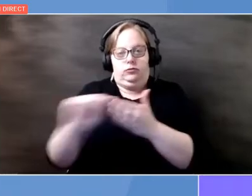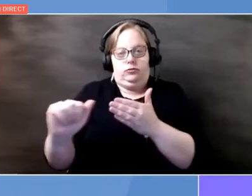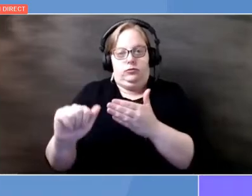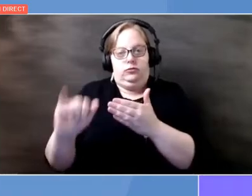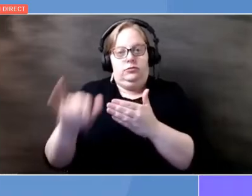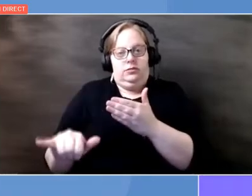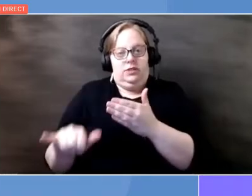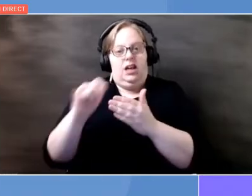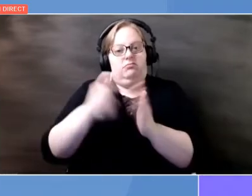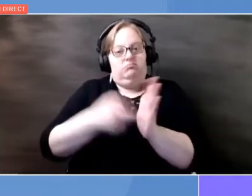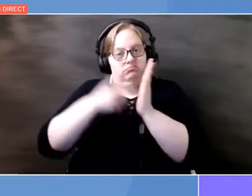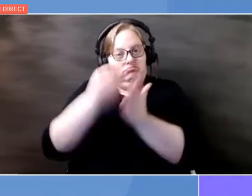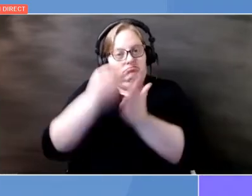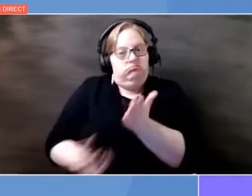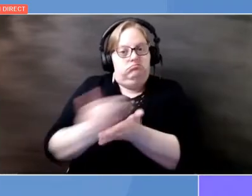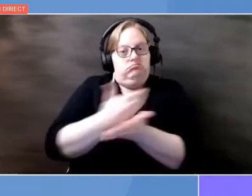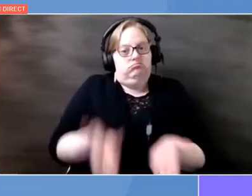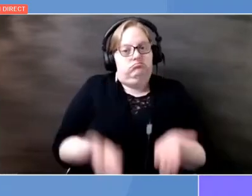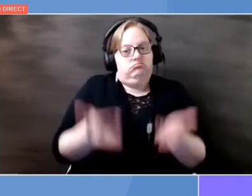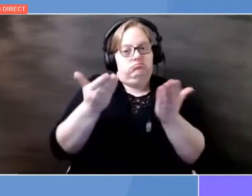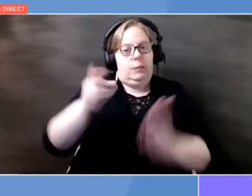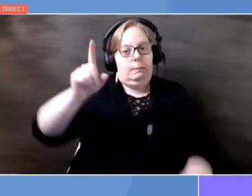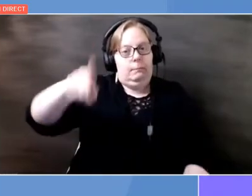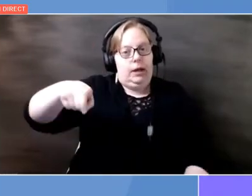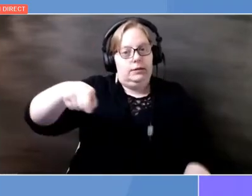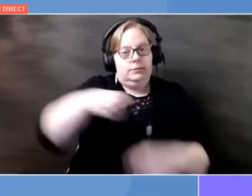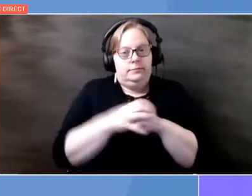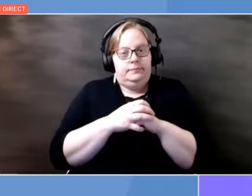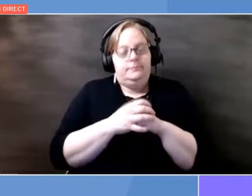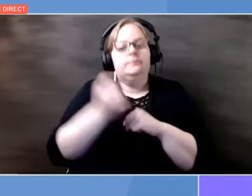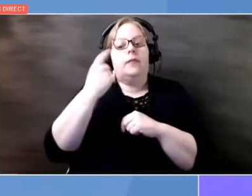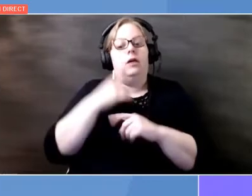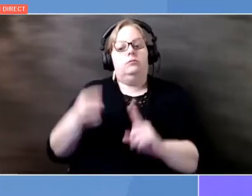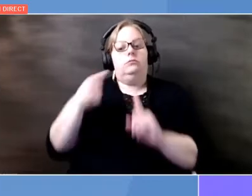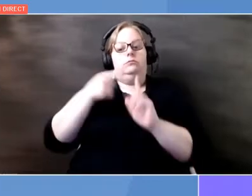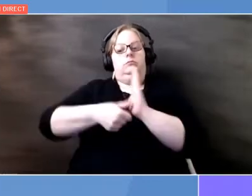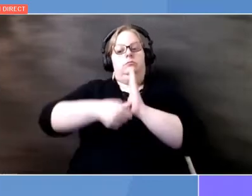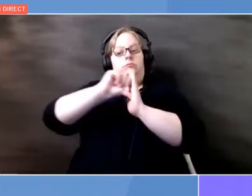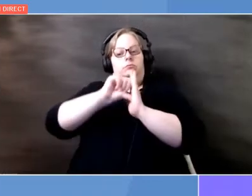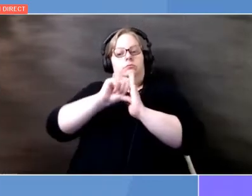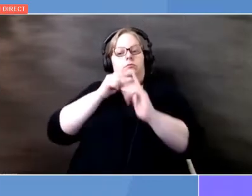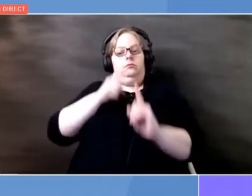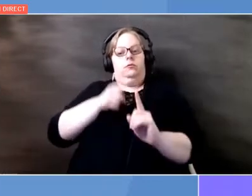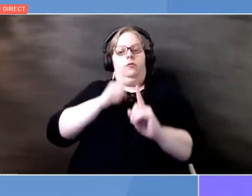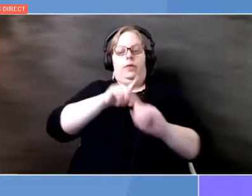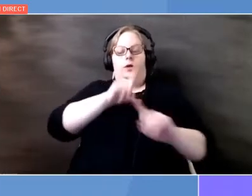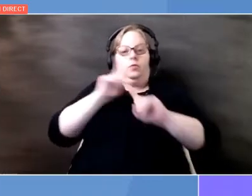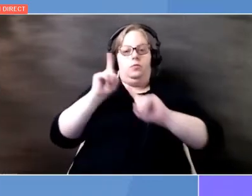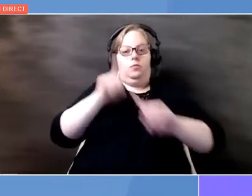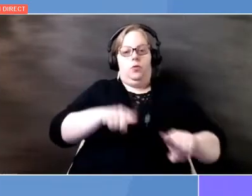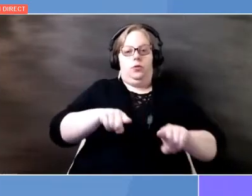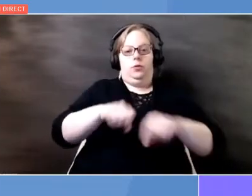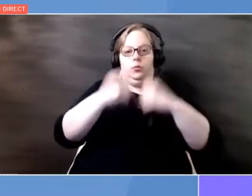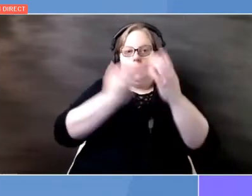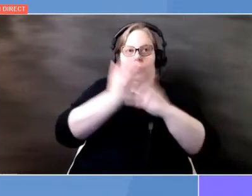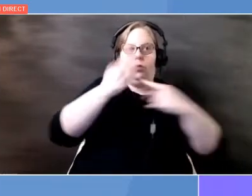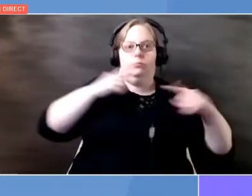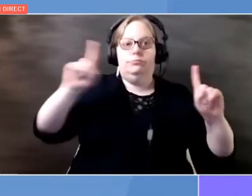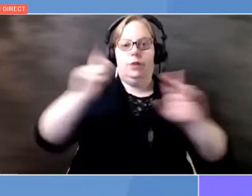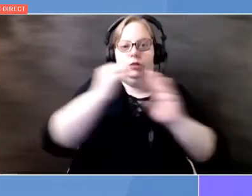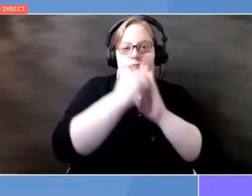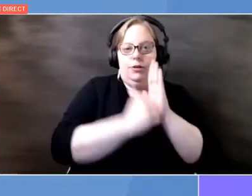raise. Which takes me to the point I want to highlight from the Breakthrough Agenda report, that is, international